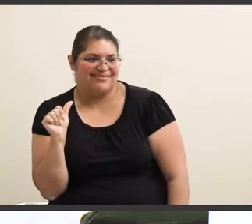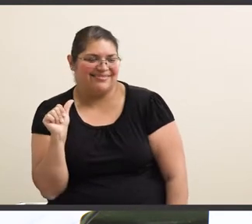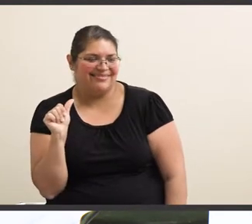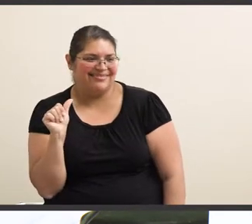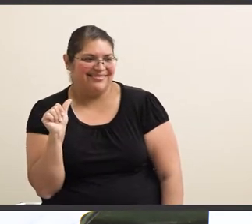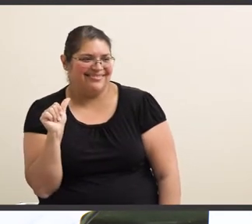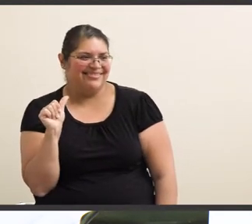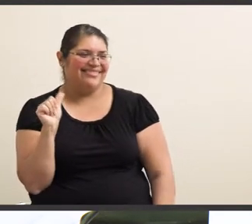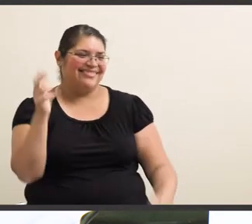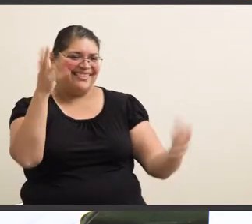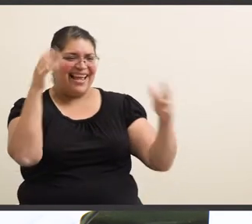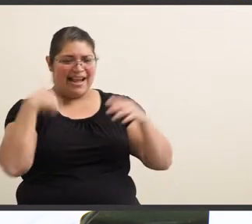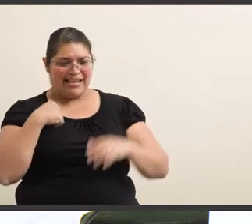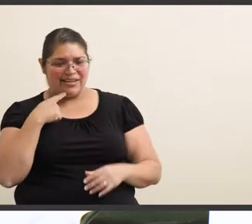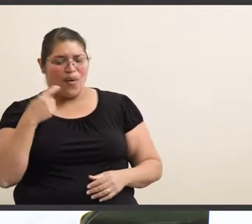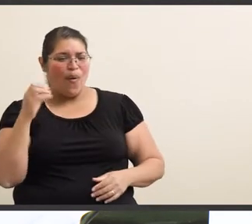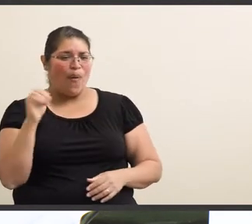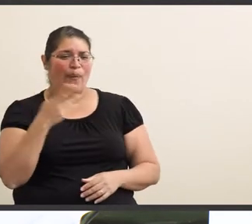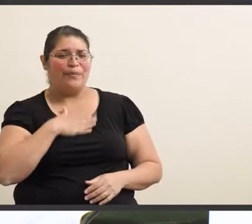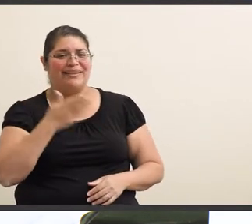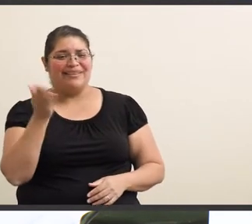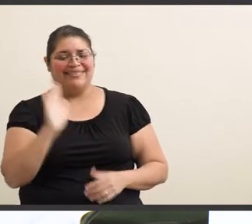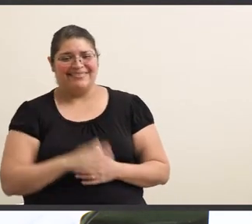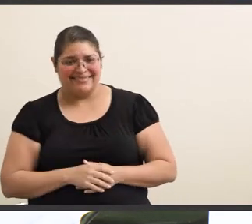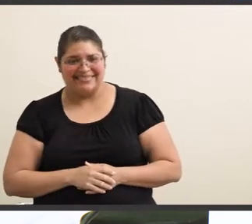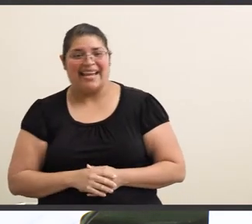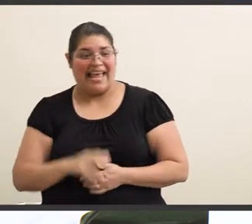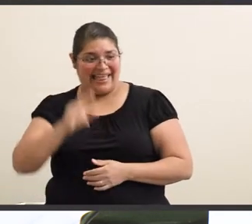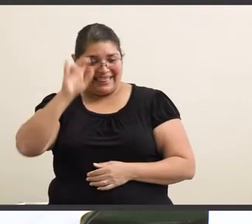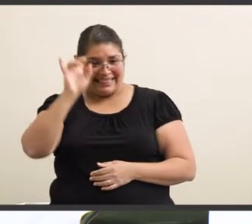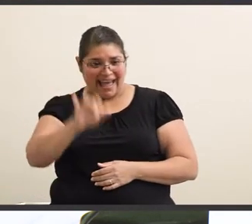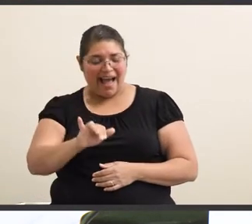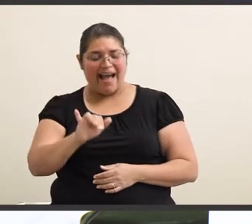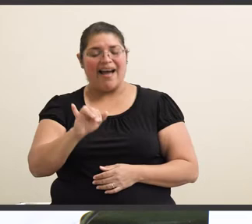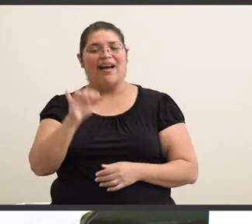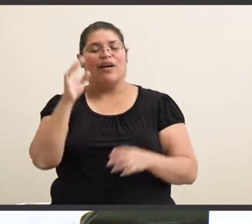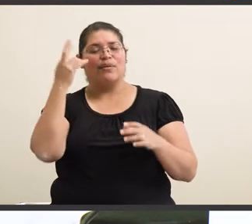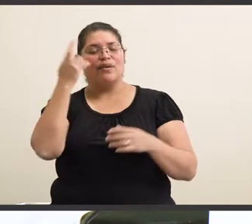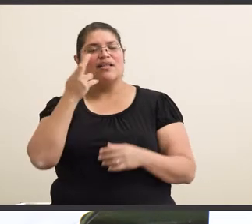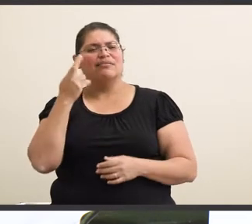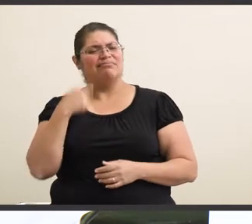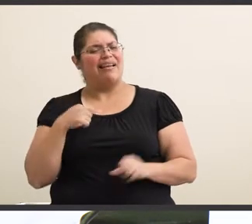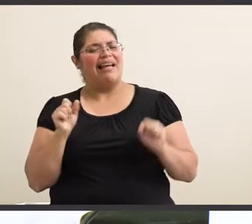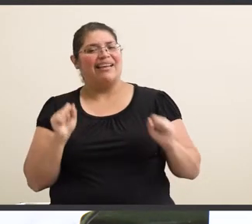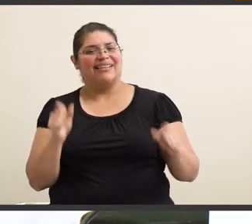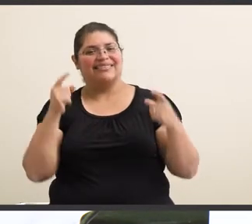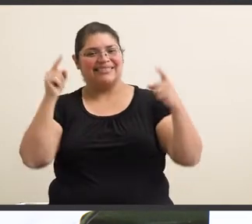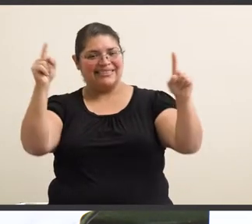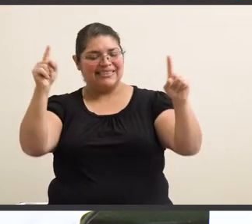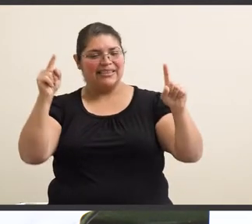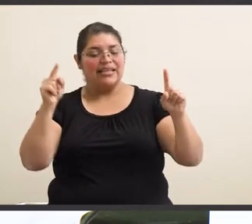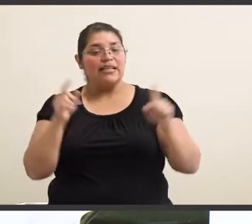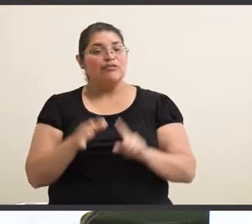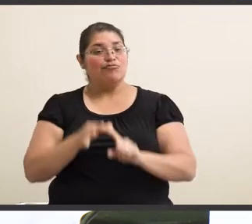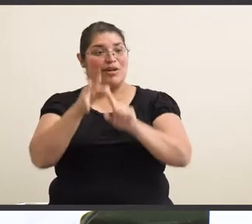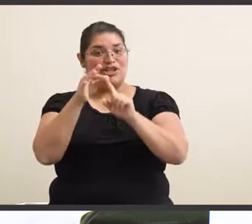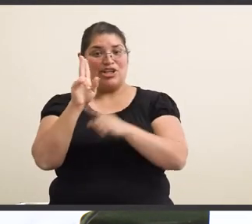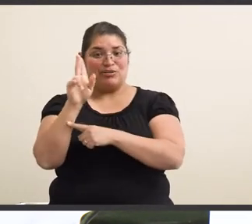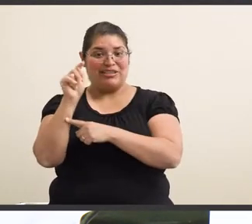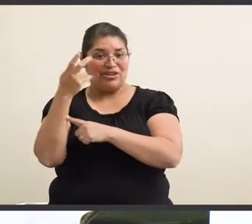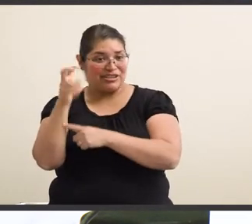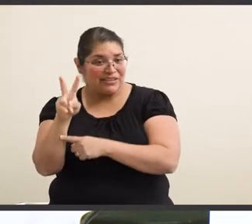and I was like, oh, my God. So, that's when I realized that I could succeed, especially at